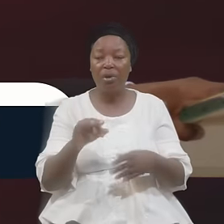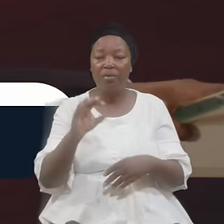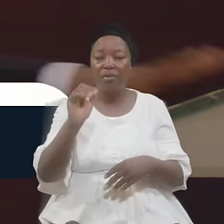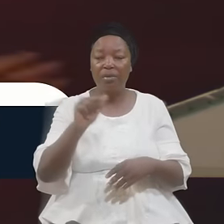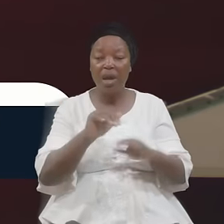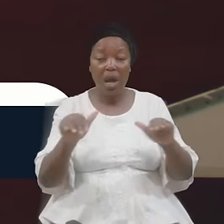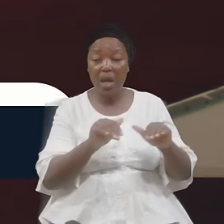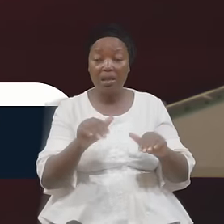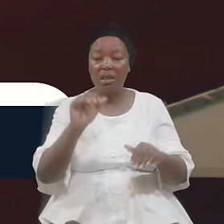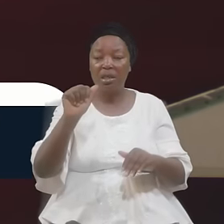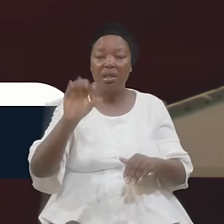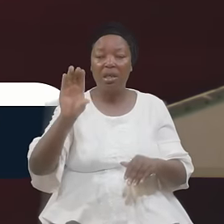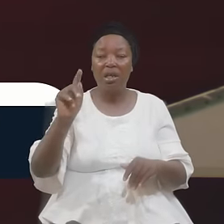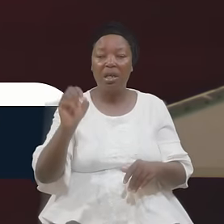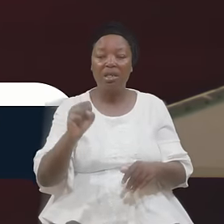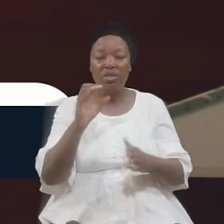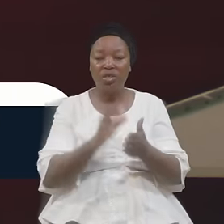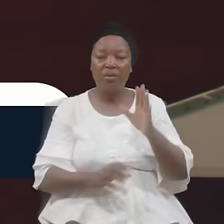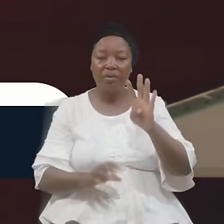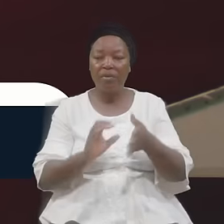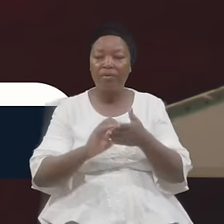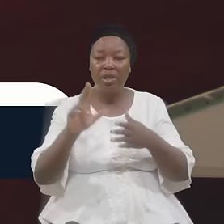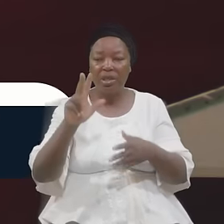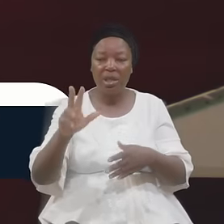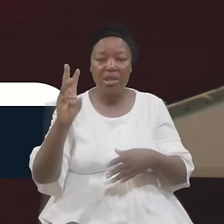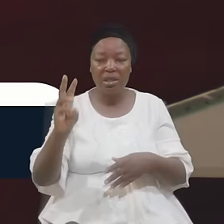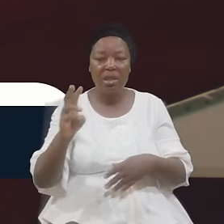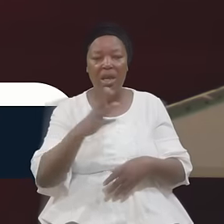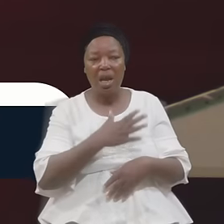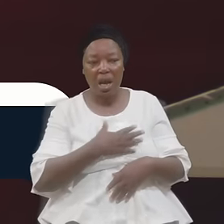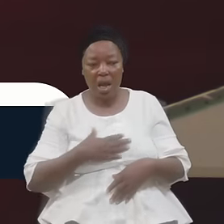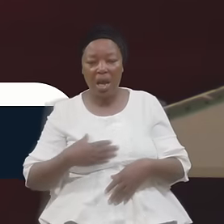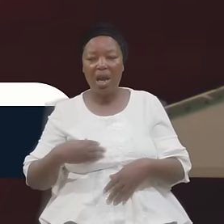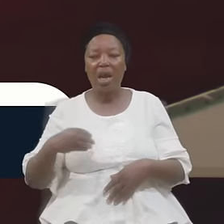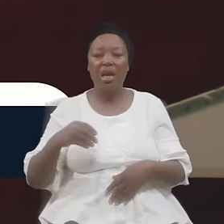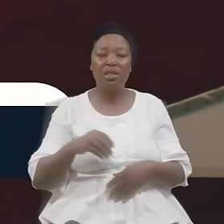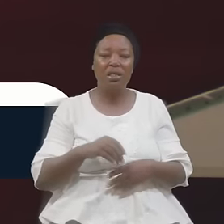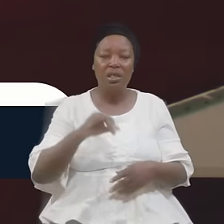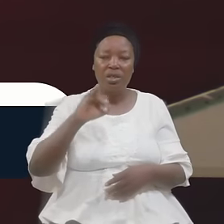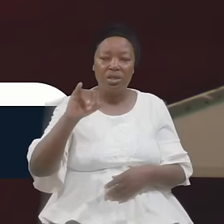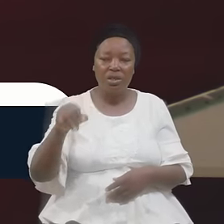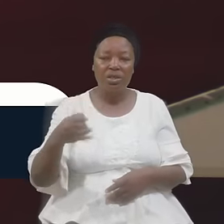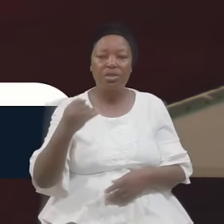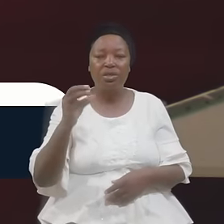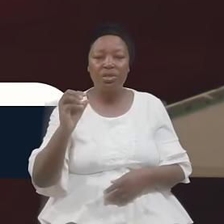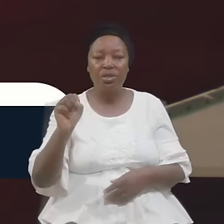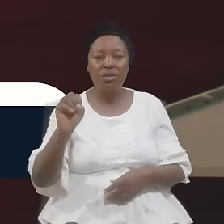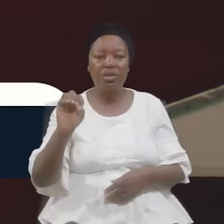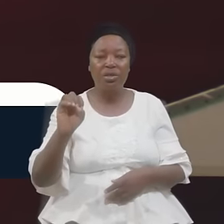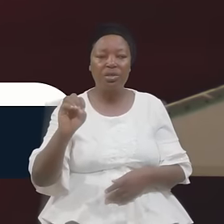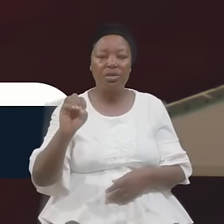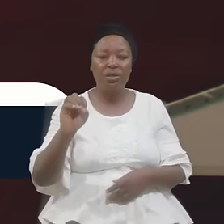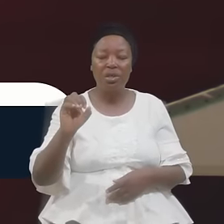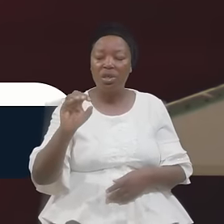Chapter 4 Verse 36 And Joseph Who By The Apostles Was